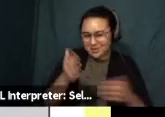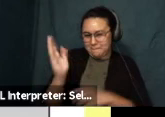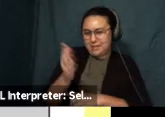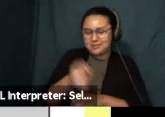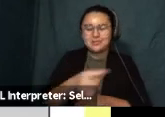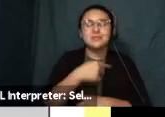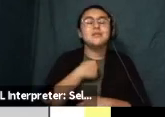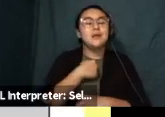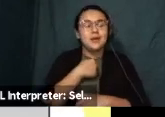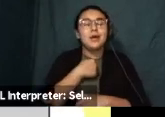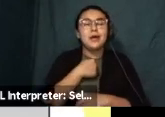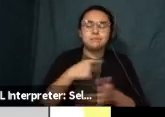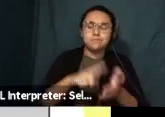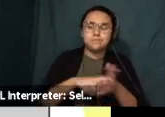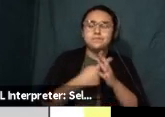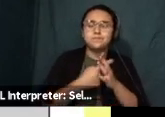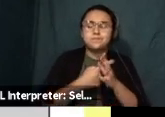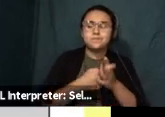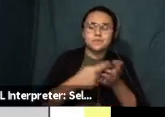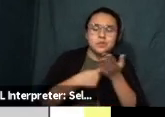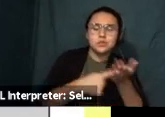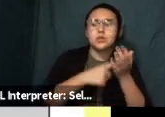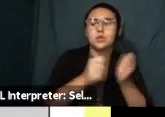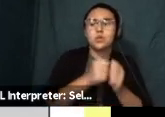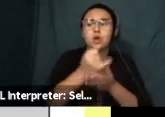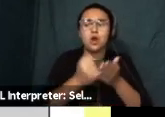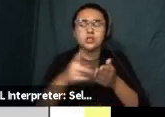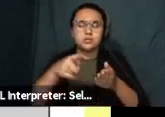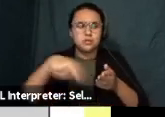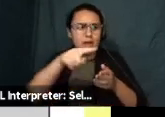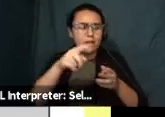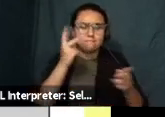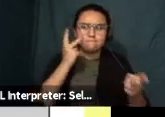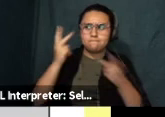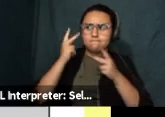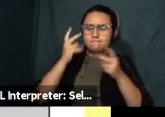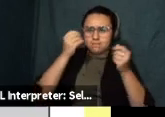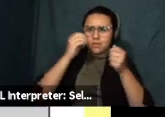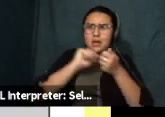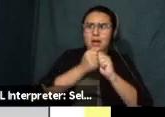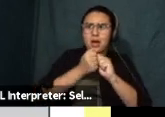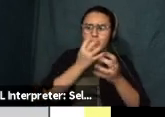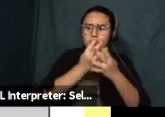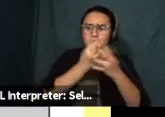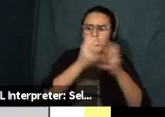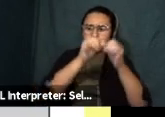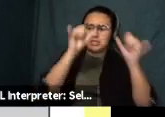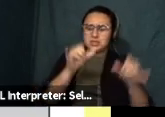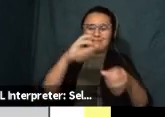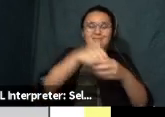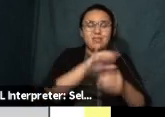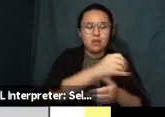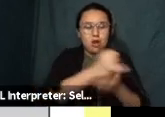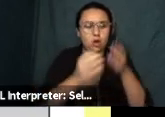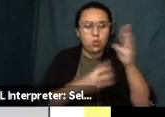with artists where folks took took took time to reflect on how the prison industrial complex was present within the art world for the